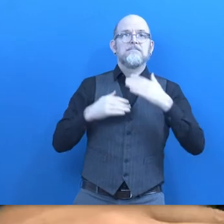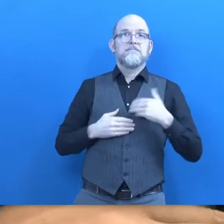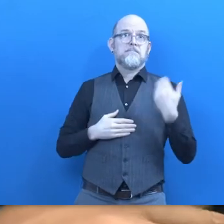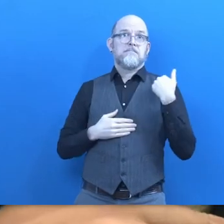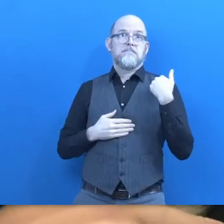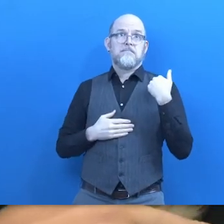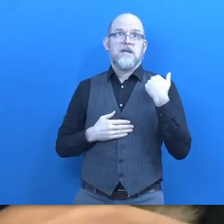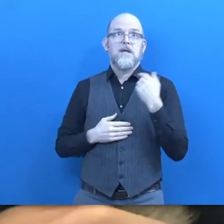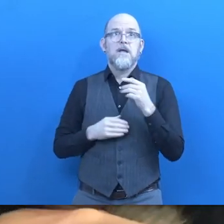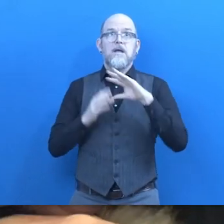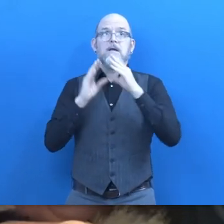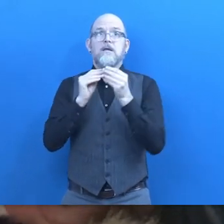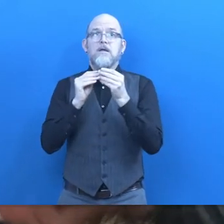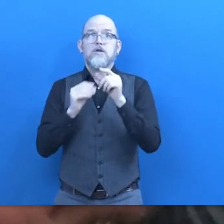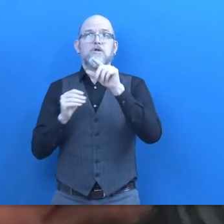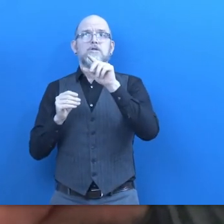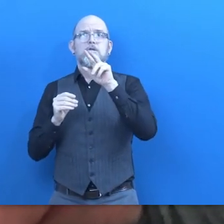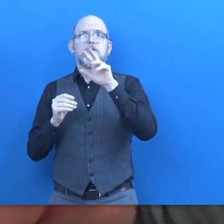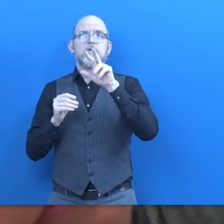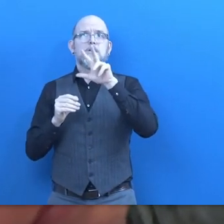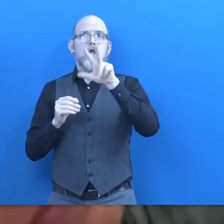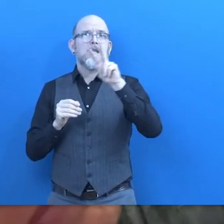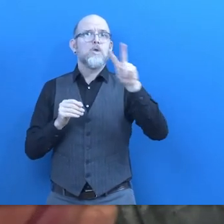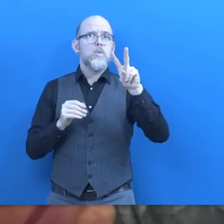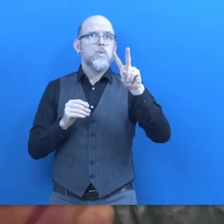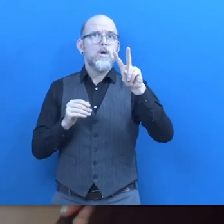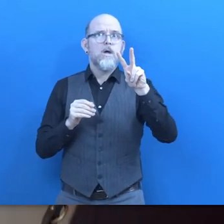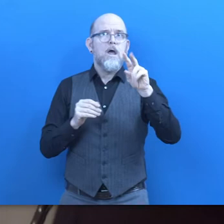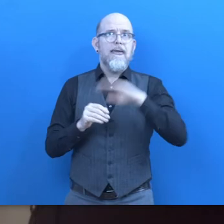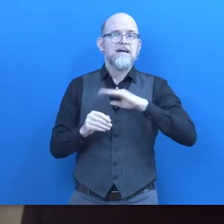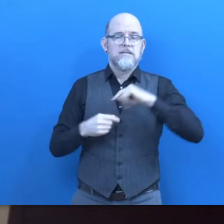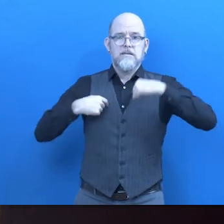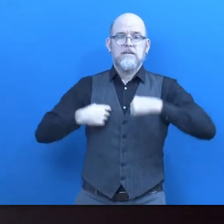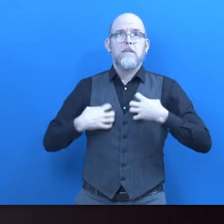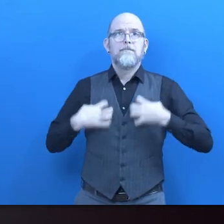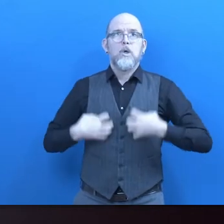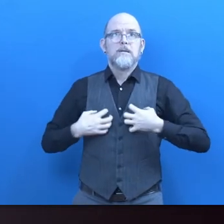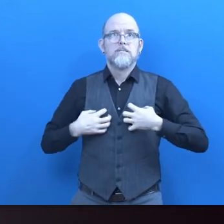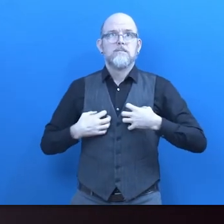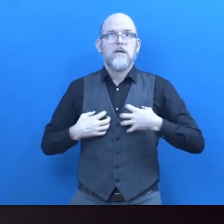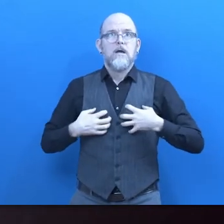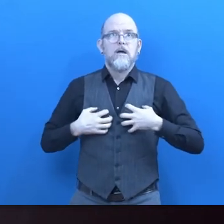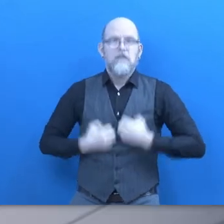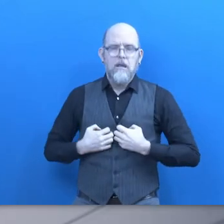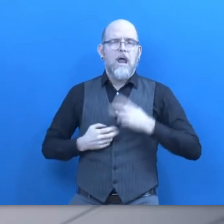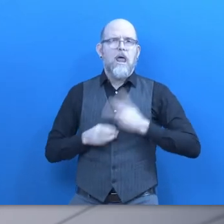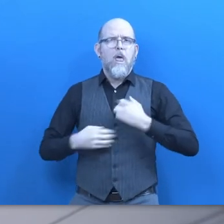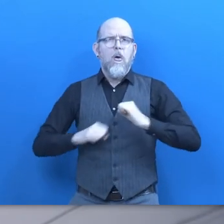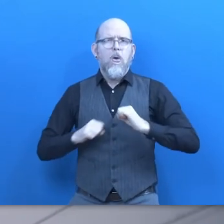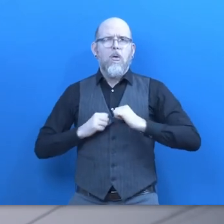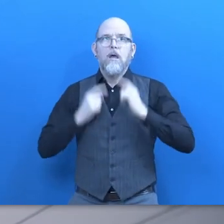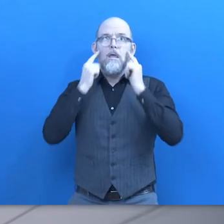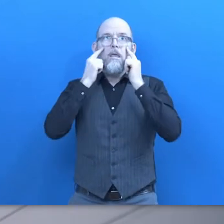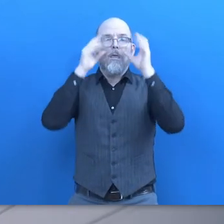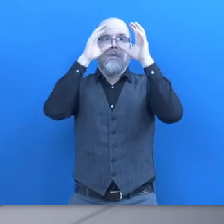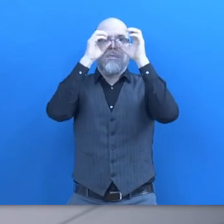within a few weeks it wiped out most of my remaining vision so I went from being able to drive to suddenly having a hard time walking out to